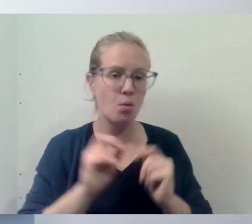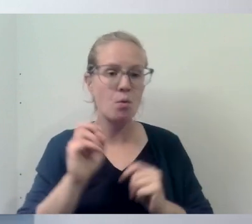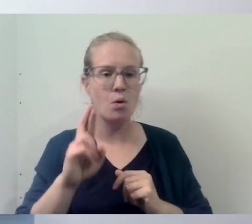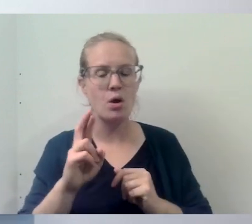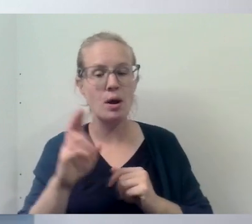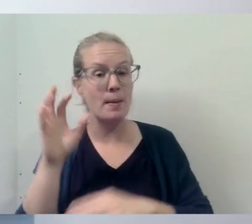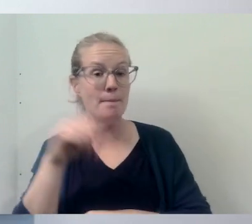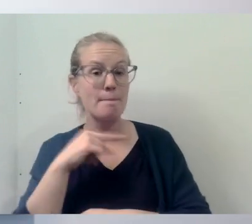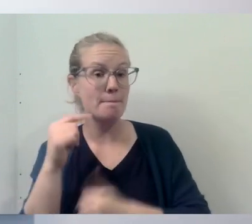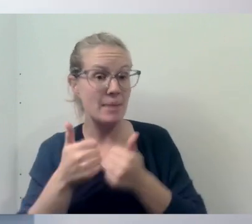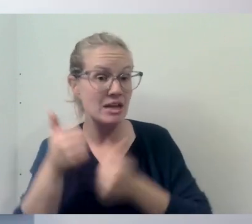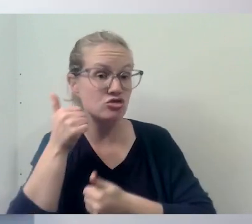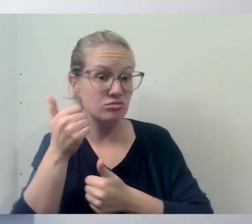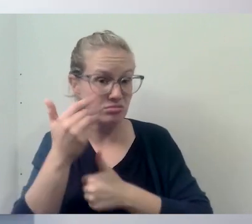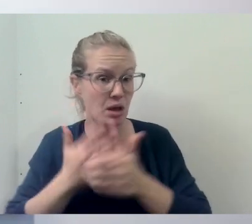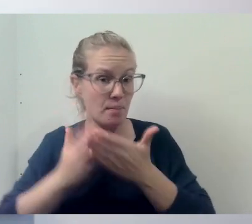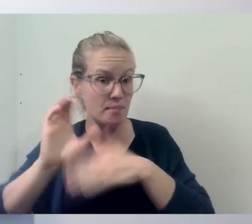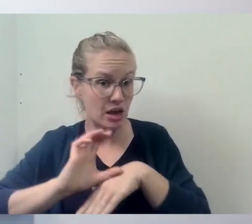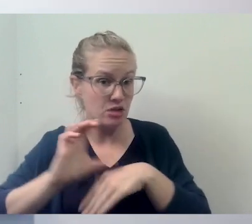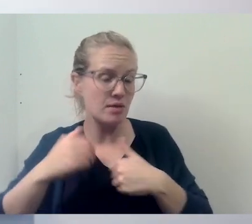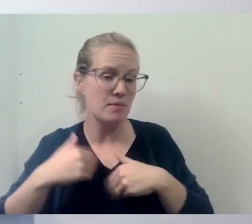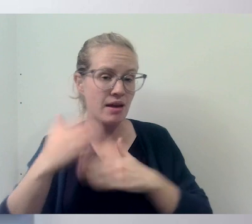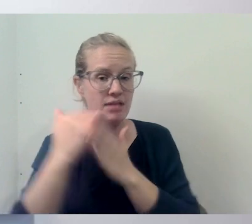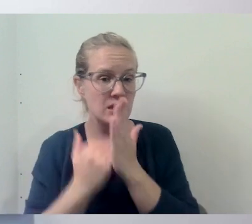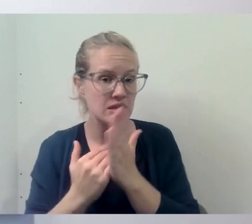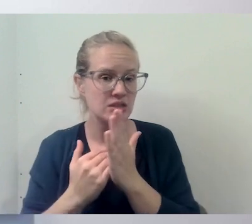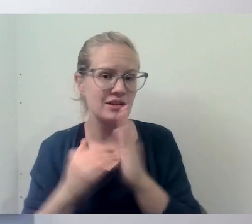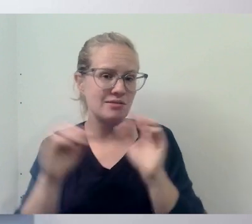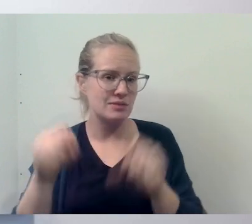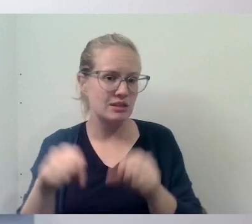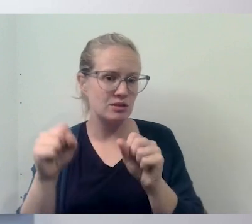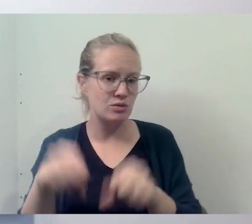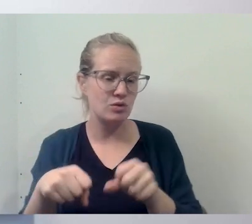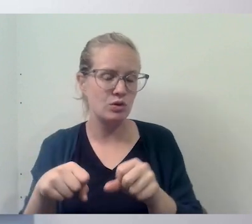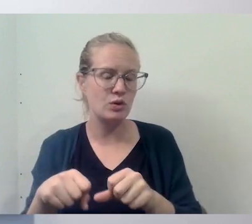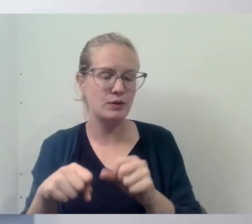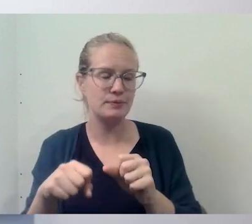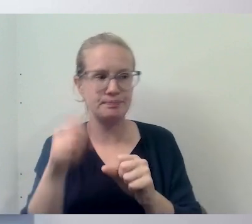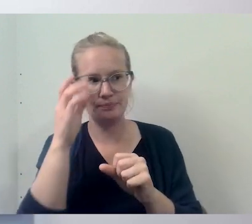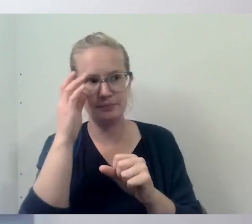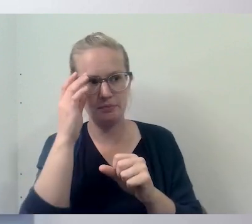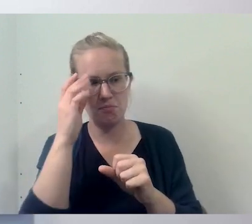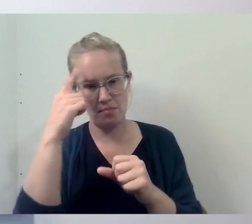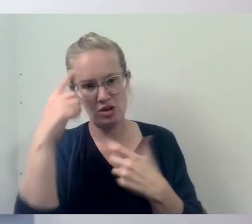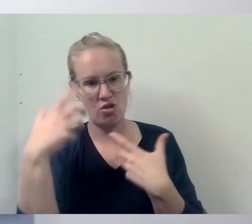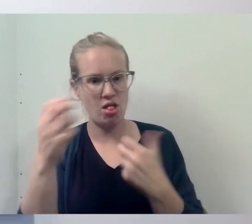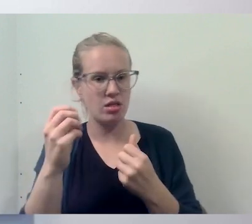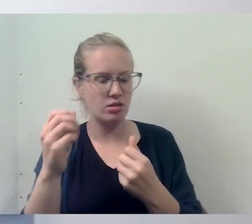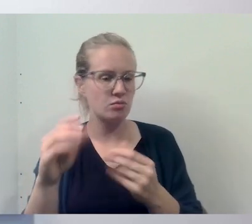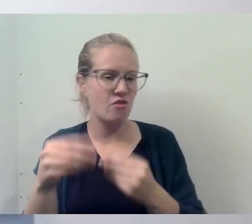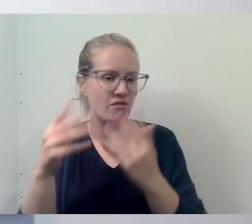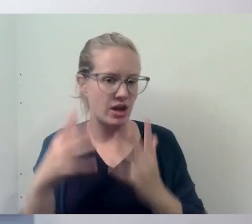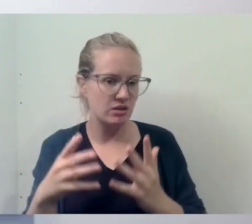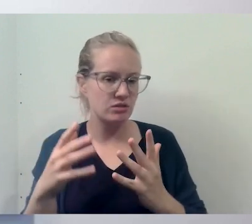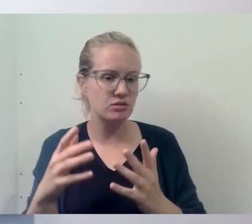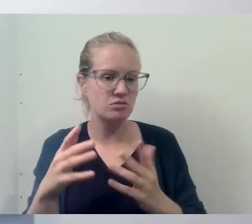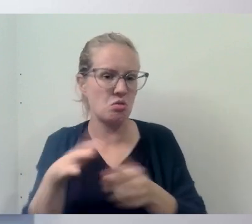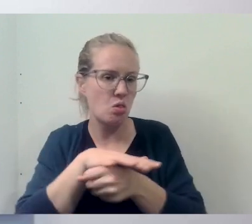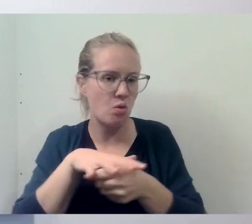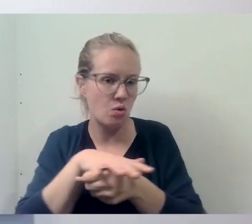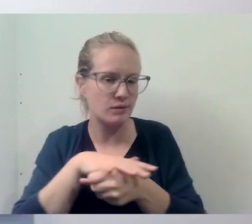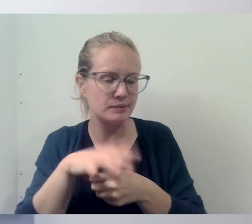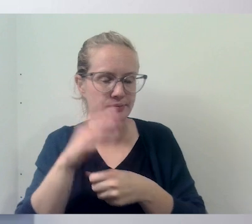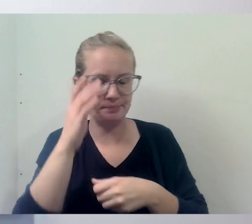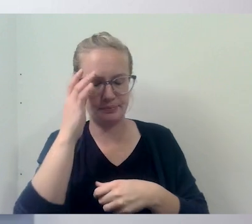asked us, you know, some barrages may have a list of potential, um, uh, mental health providers in, in the local